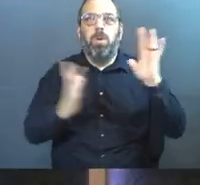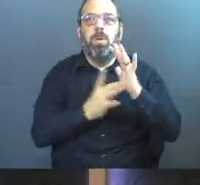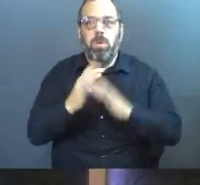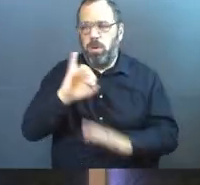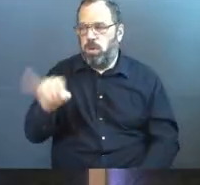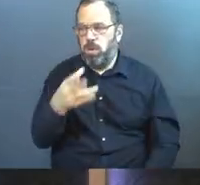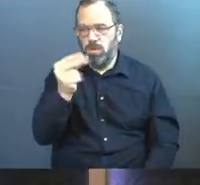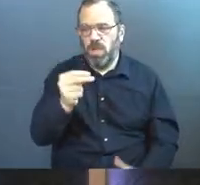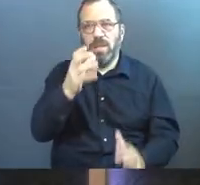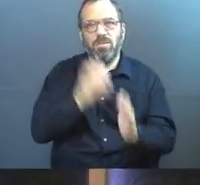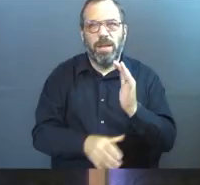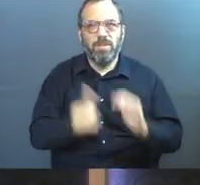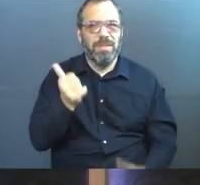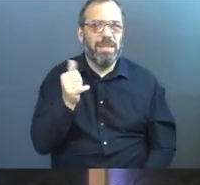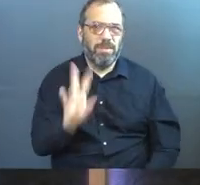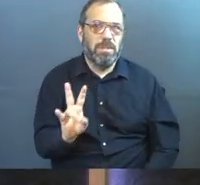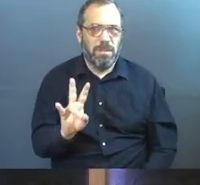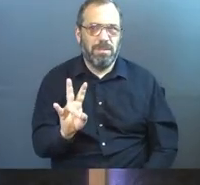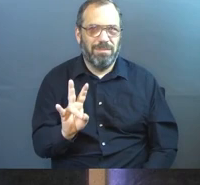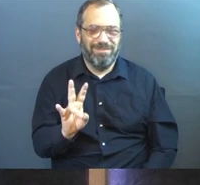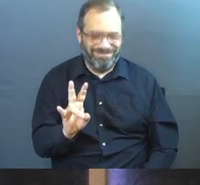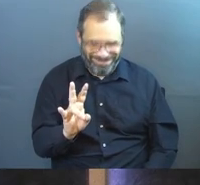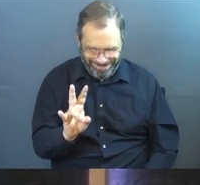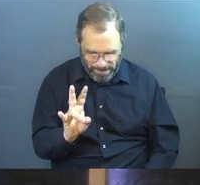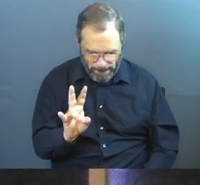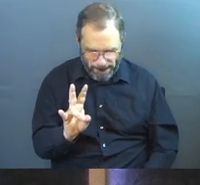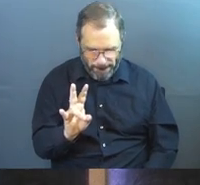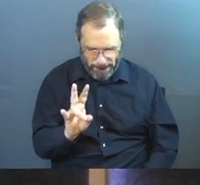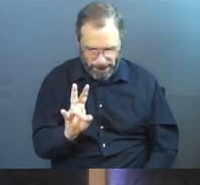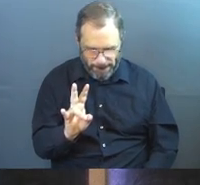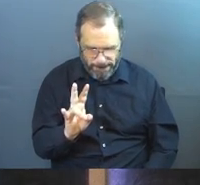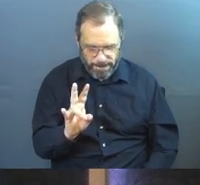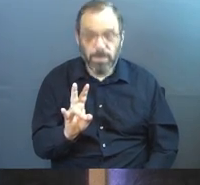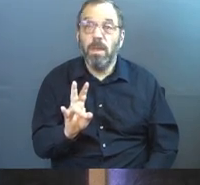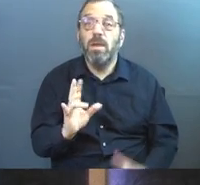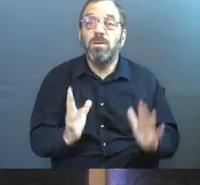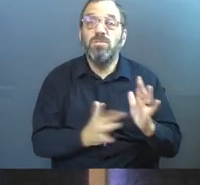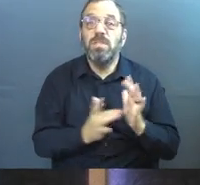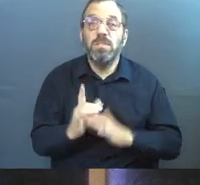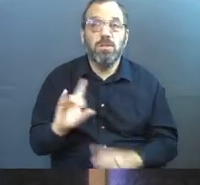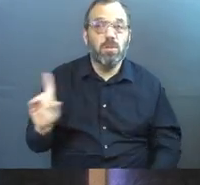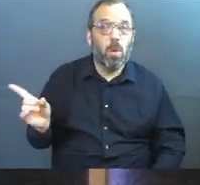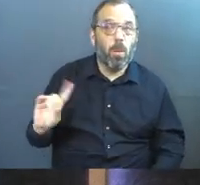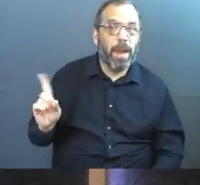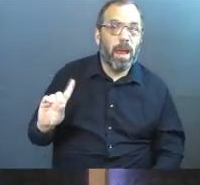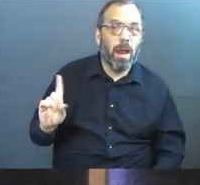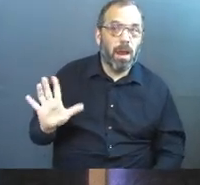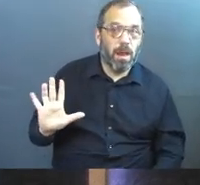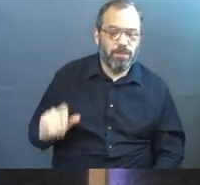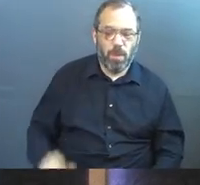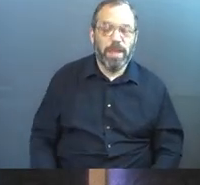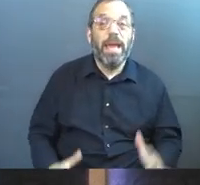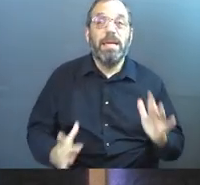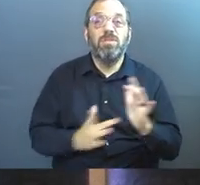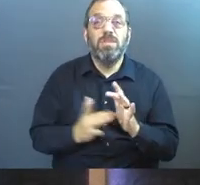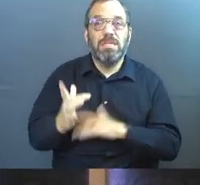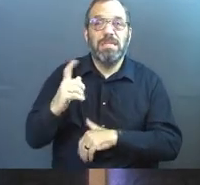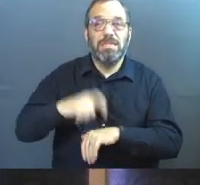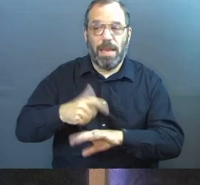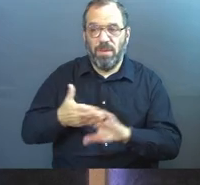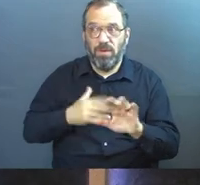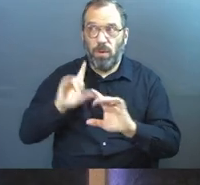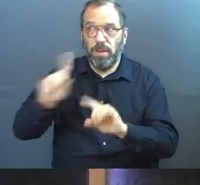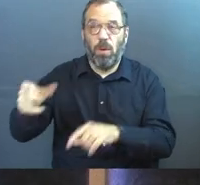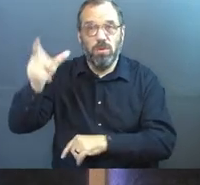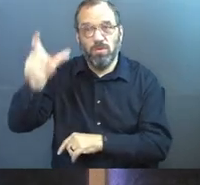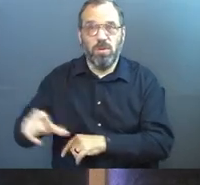John 17. I got to tell you about this. Where's Jesus in all this? So Jesus has this moment right before